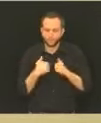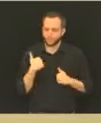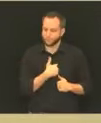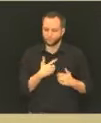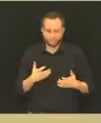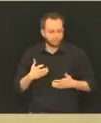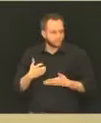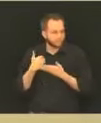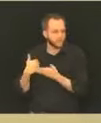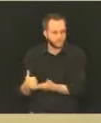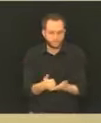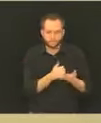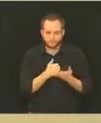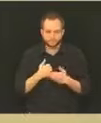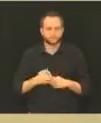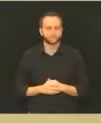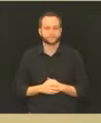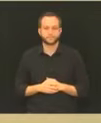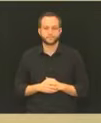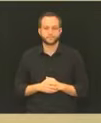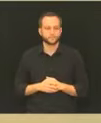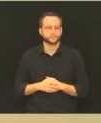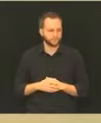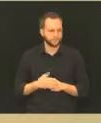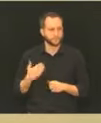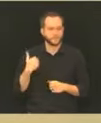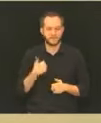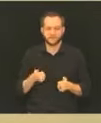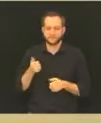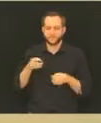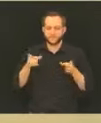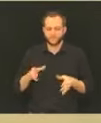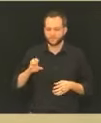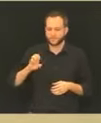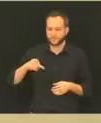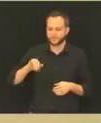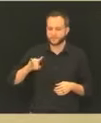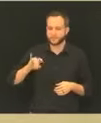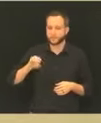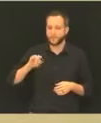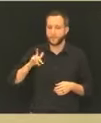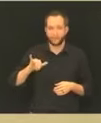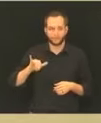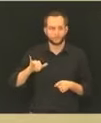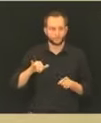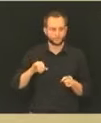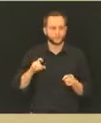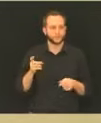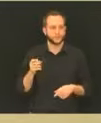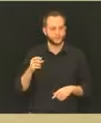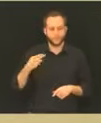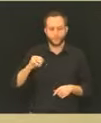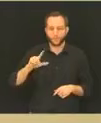Jody mentioned, I am here with our Director of Epidemiology, Elizabeth Holdshew. Next slide.